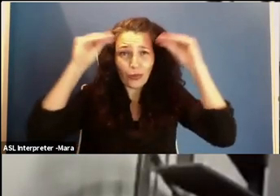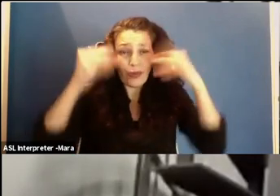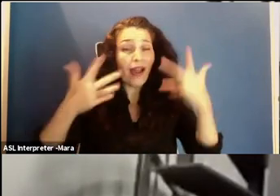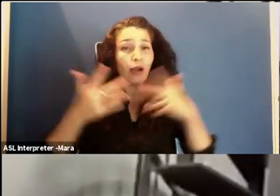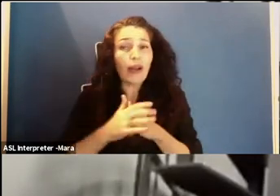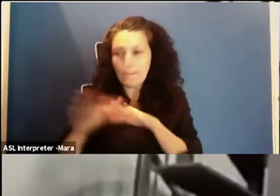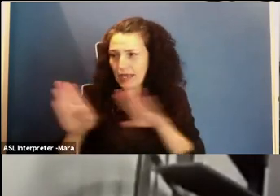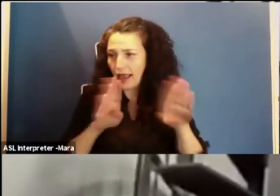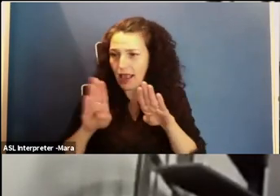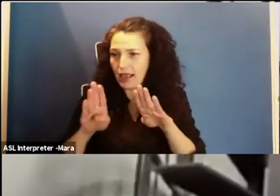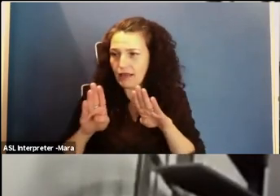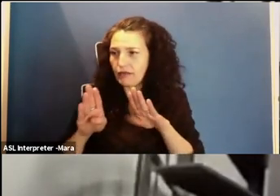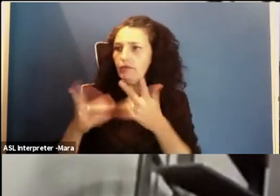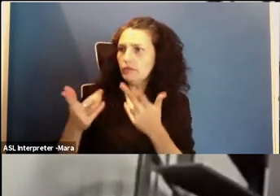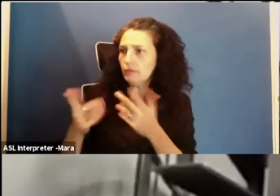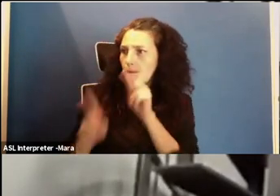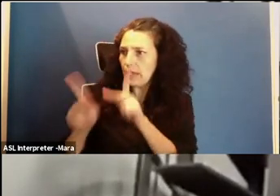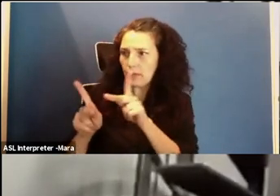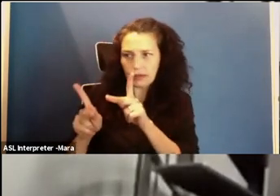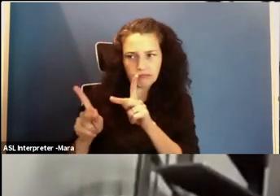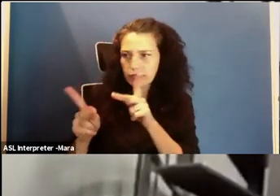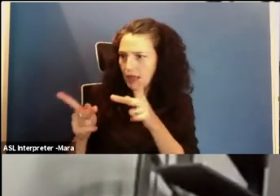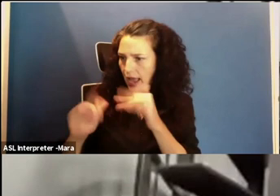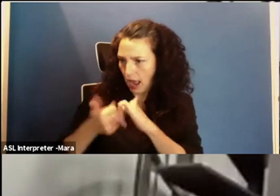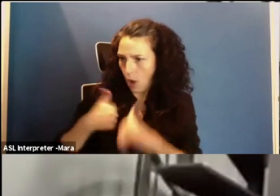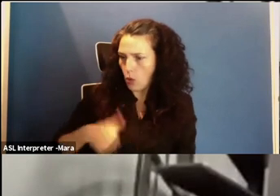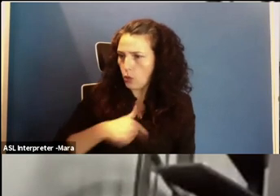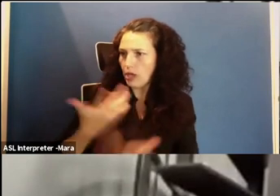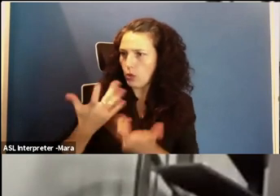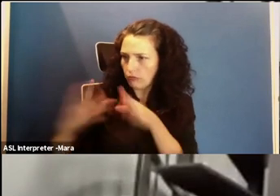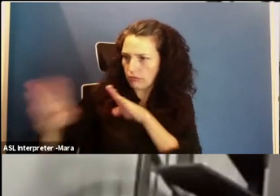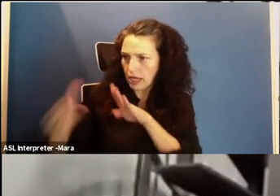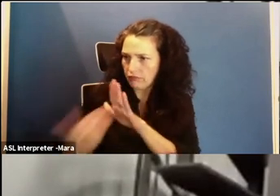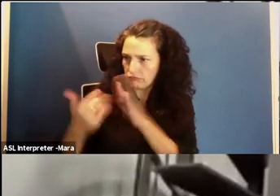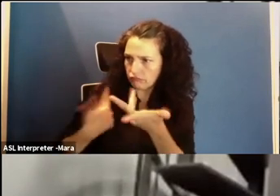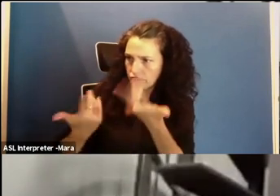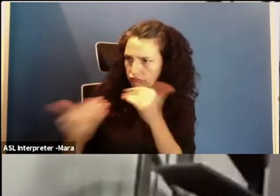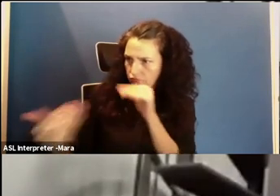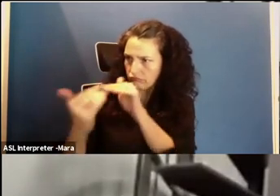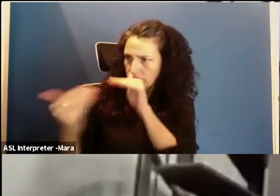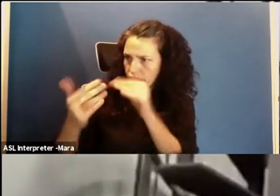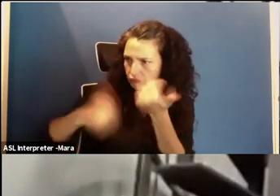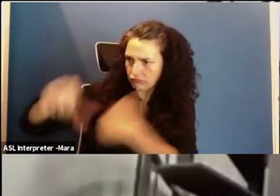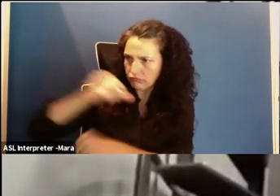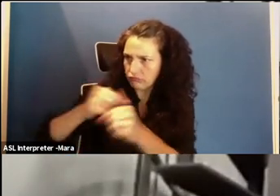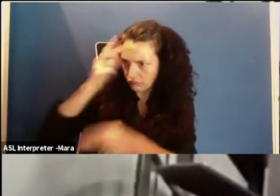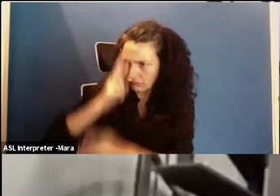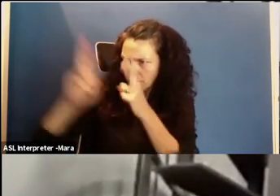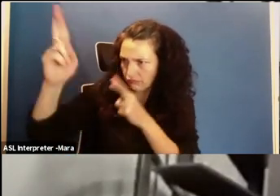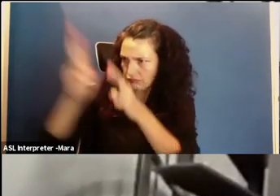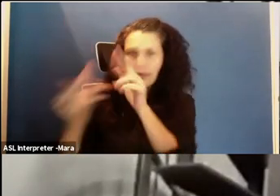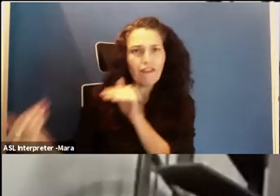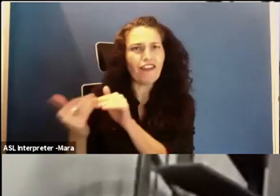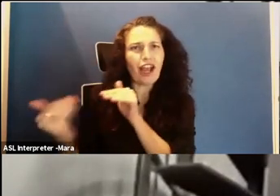And I figure that applies to everything and everyone. That means fairness to everyone, where